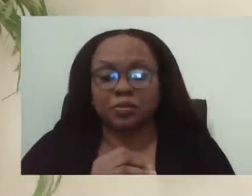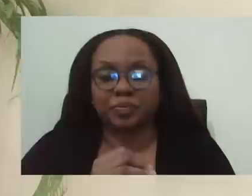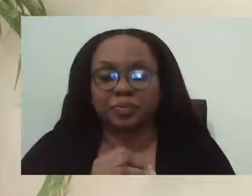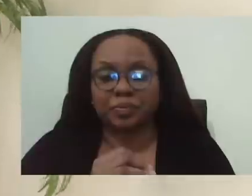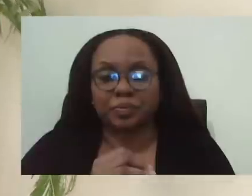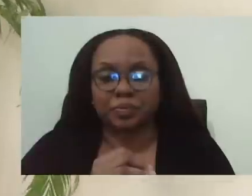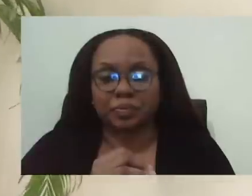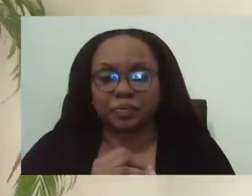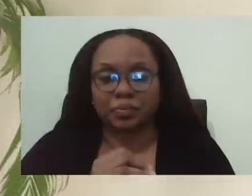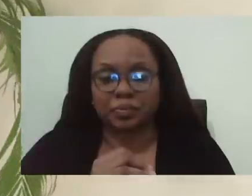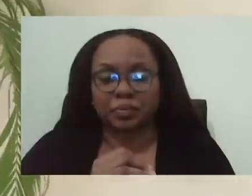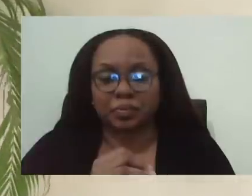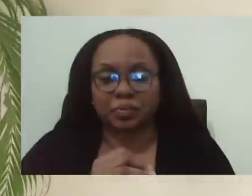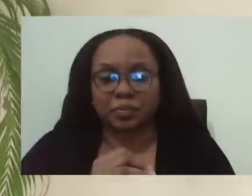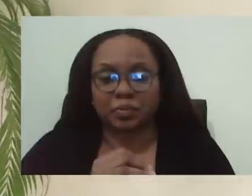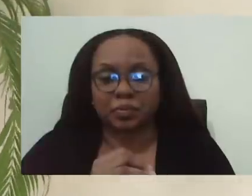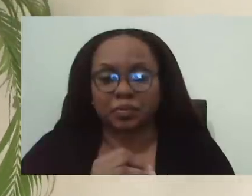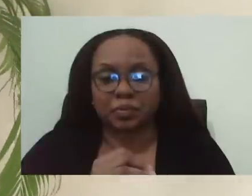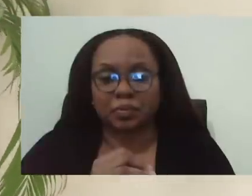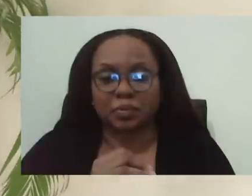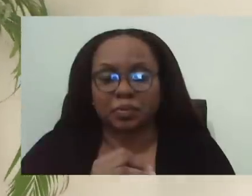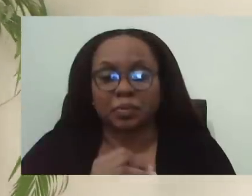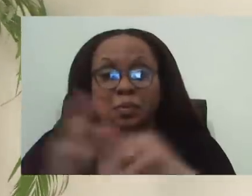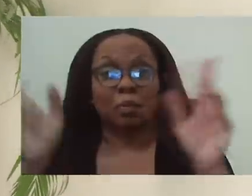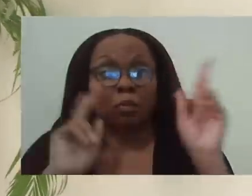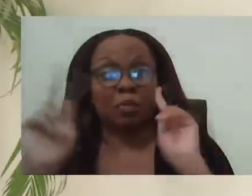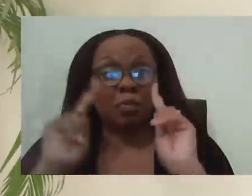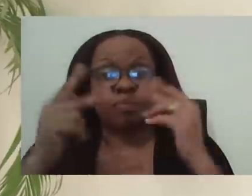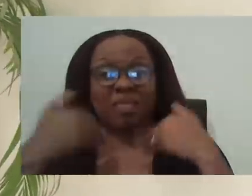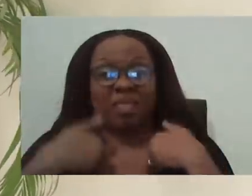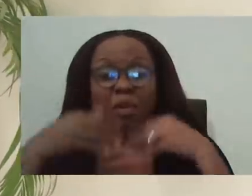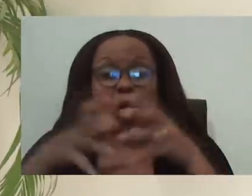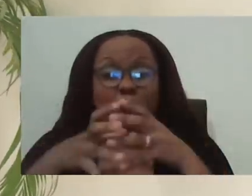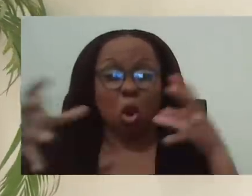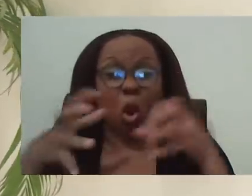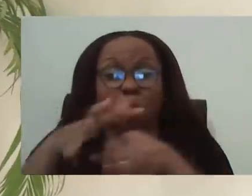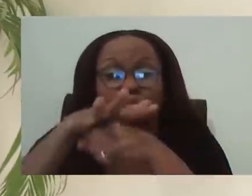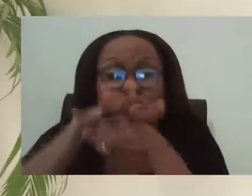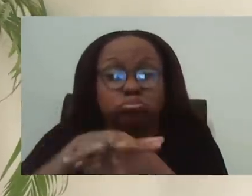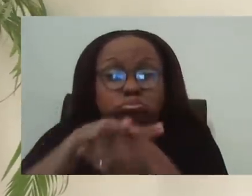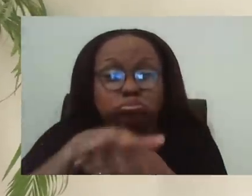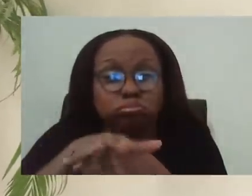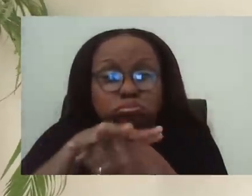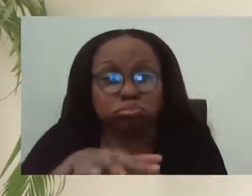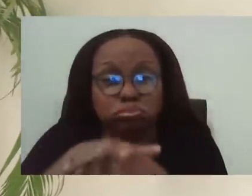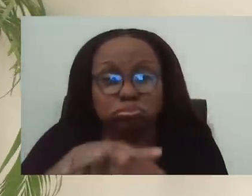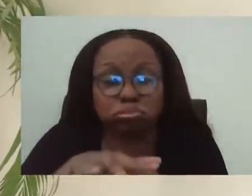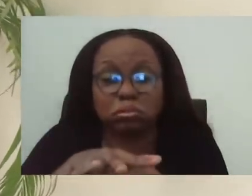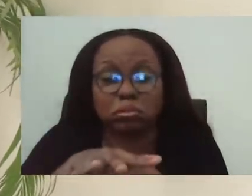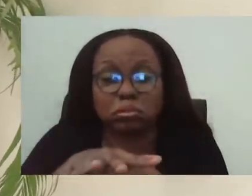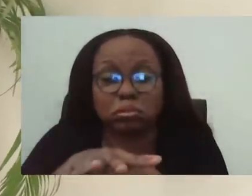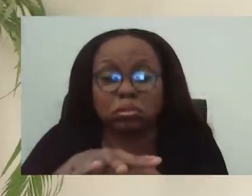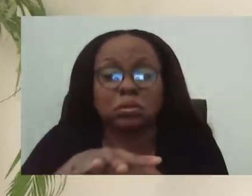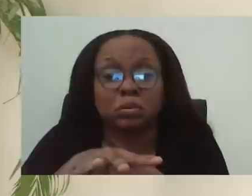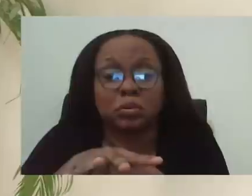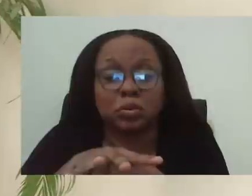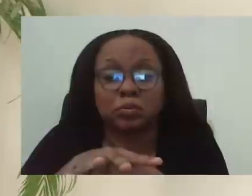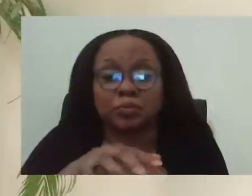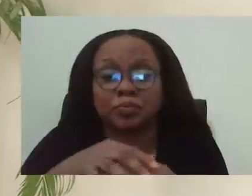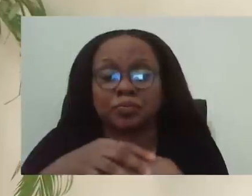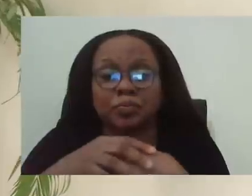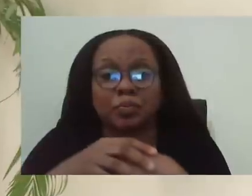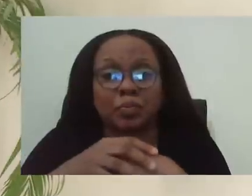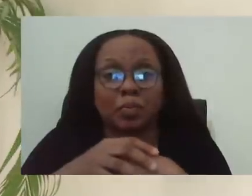with that level of stress, um, are having, uh, more severe or more